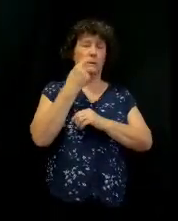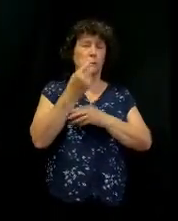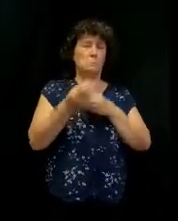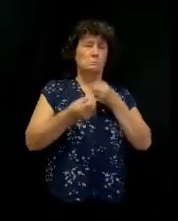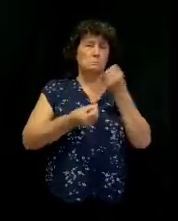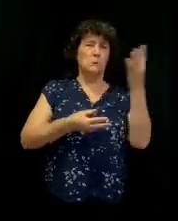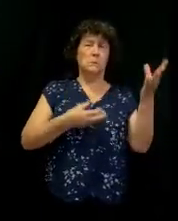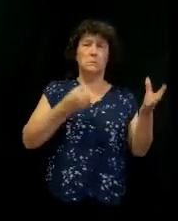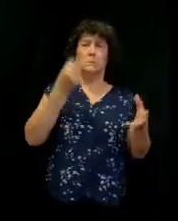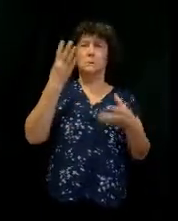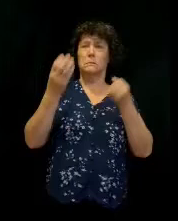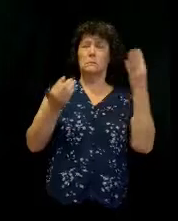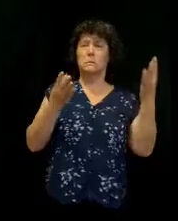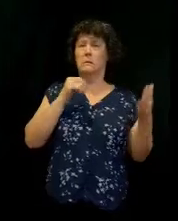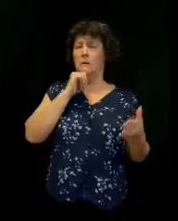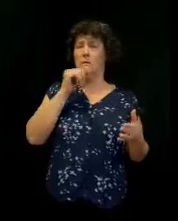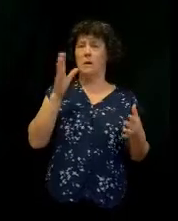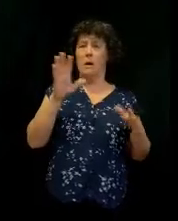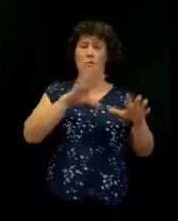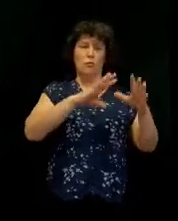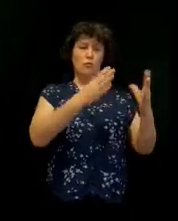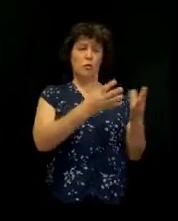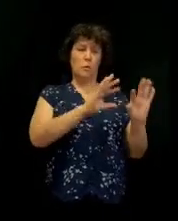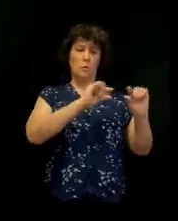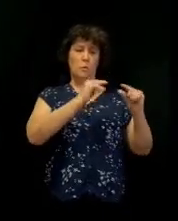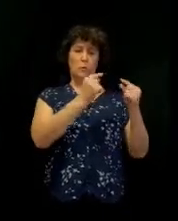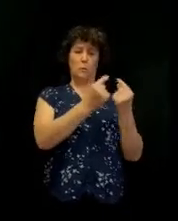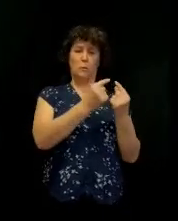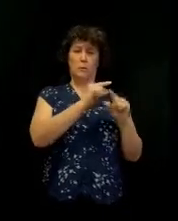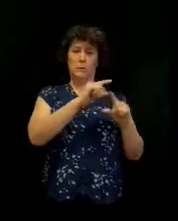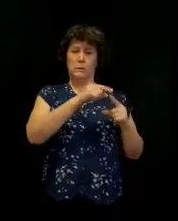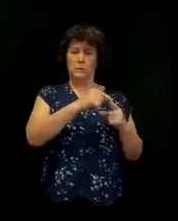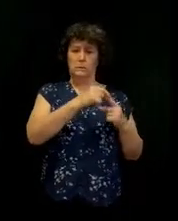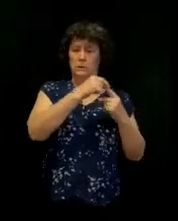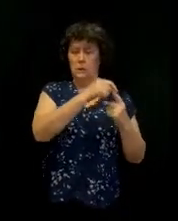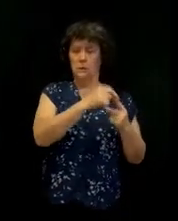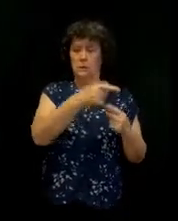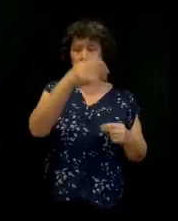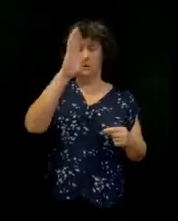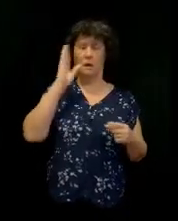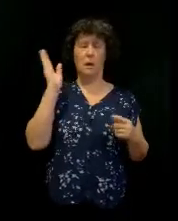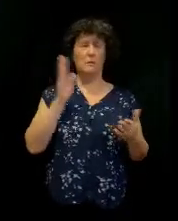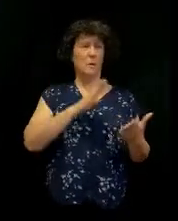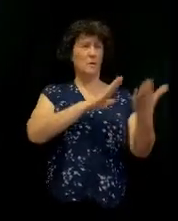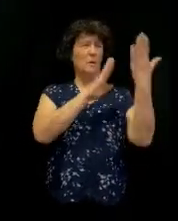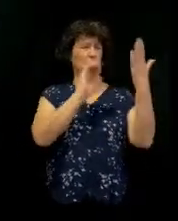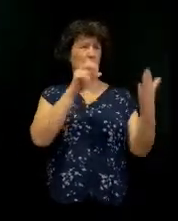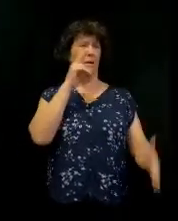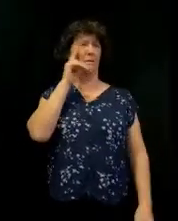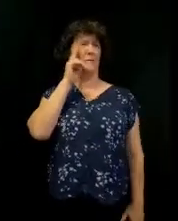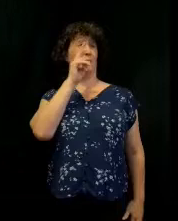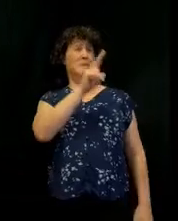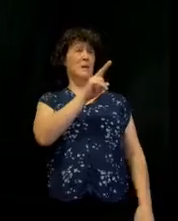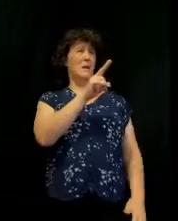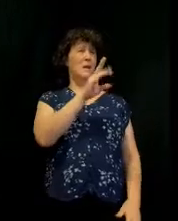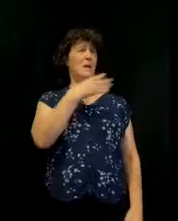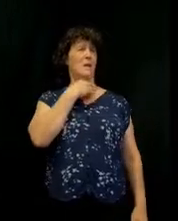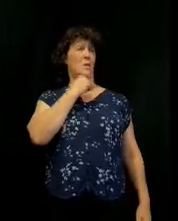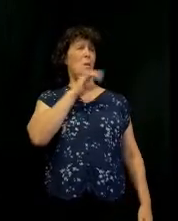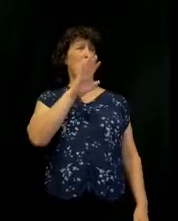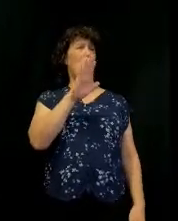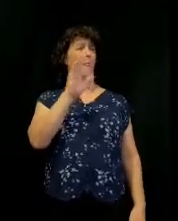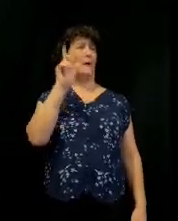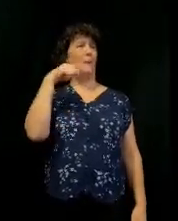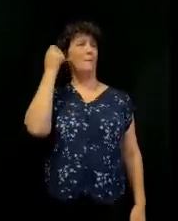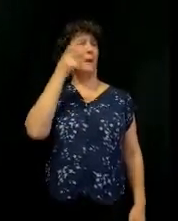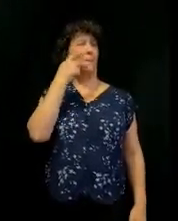It wasn't exclusive anymore. That thing was, God's presence could be seen. You could walk down the road. Well, there's those crazy